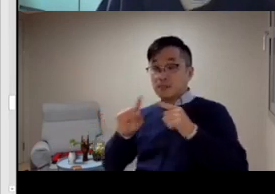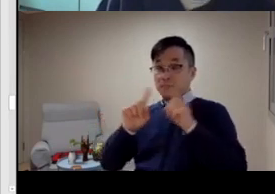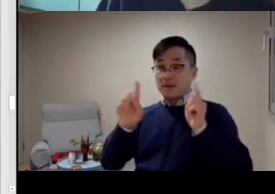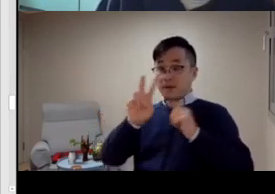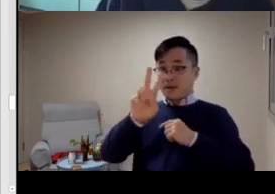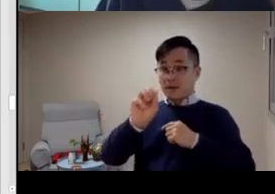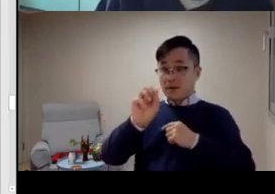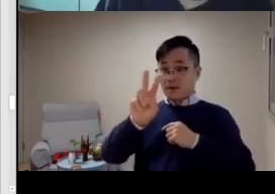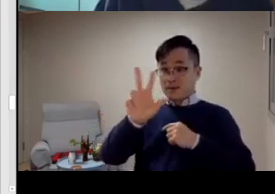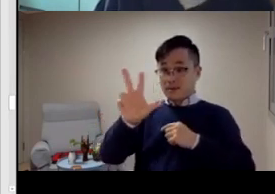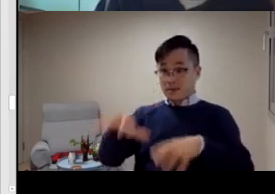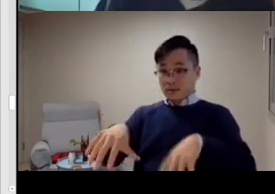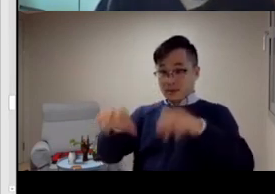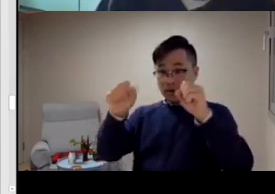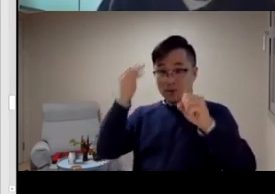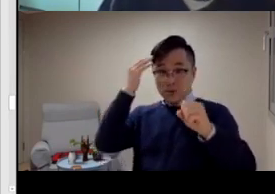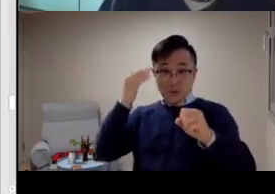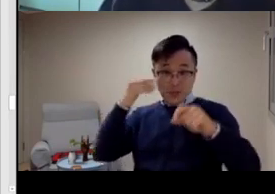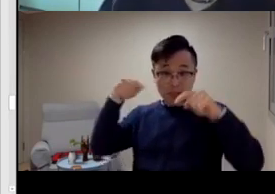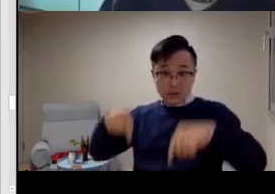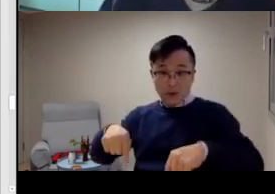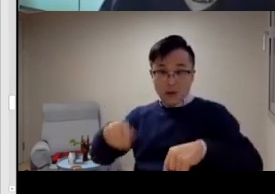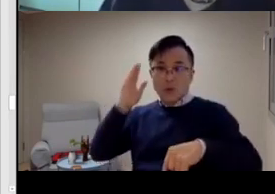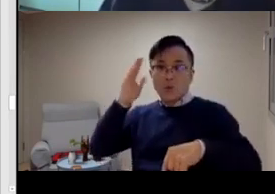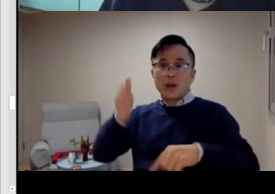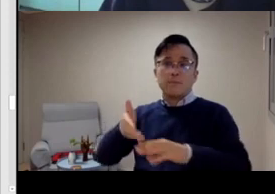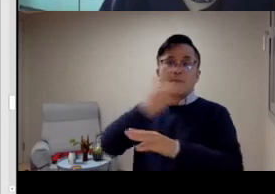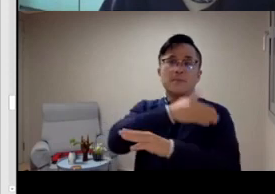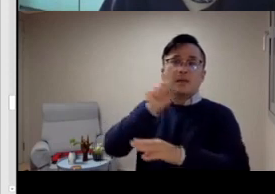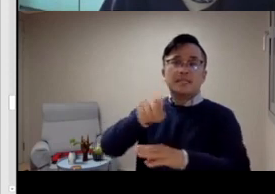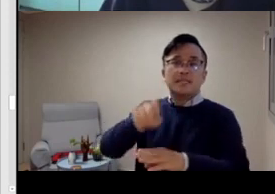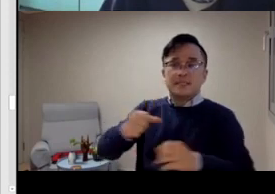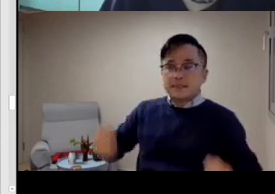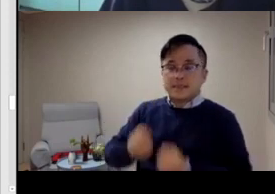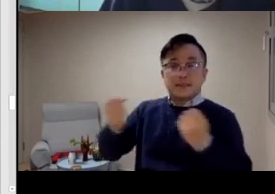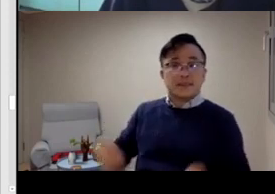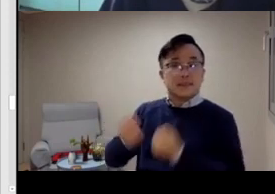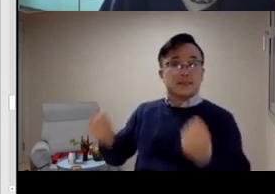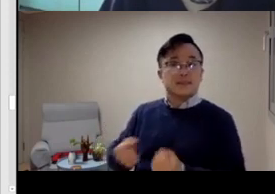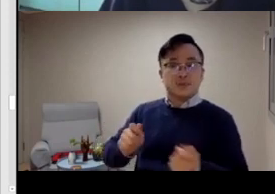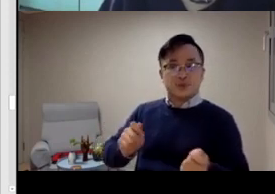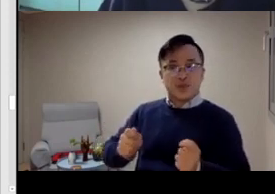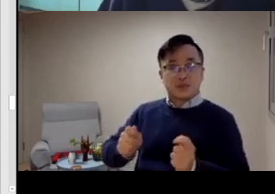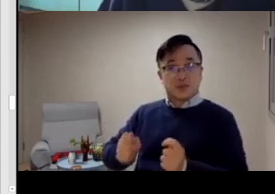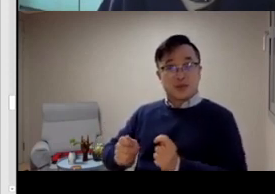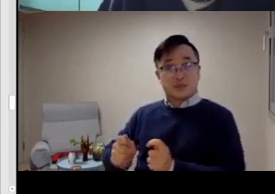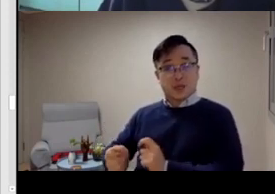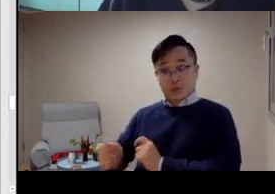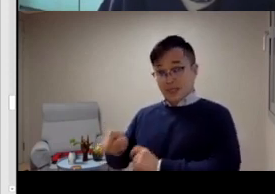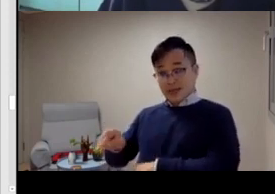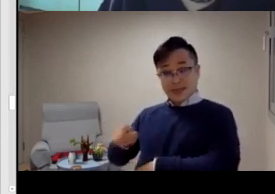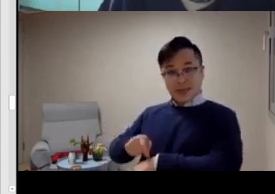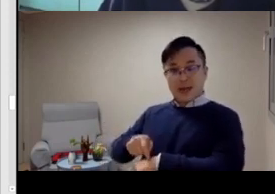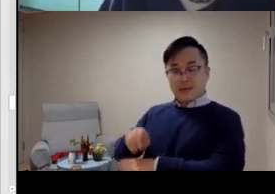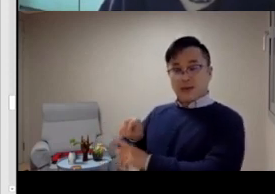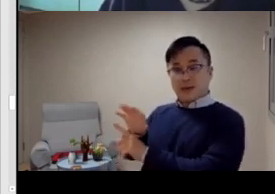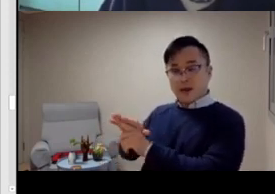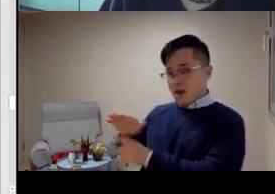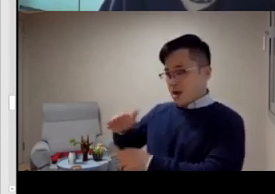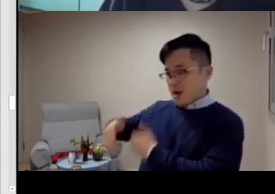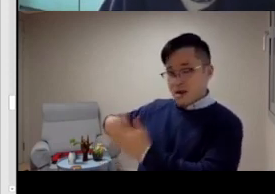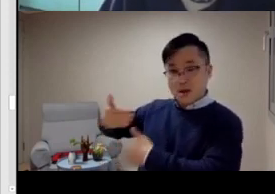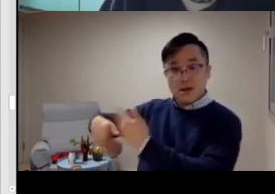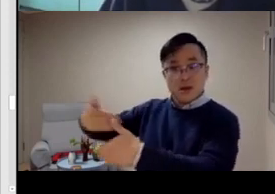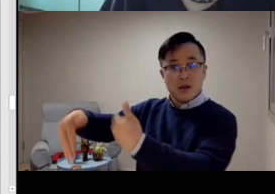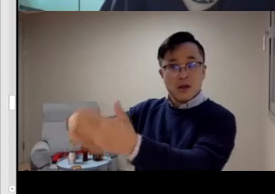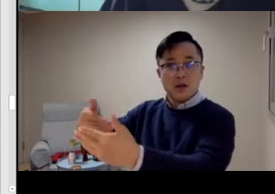Again, Korea was in a state of oblivion and now that we are going to be the hosts of the world and all of these people are going to be coming here, the